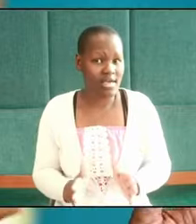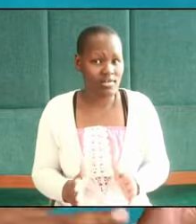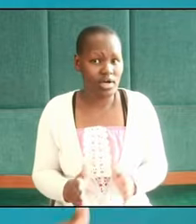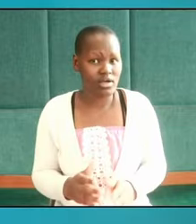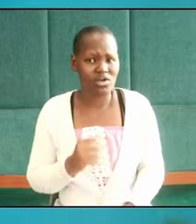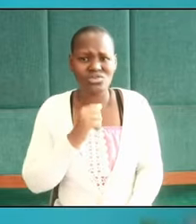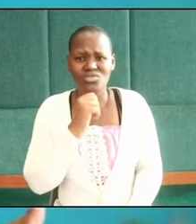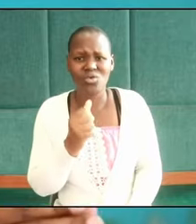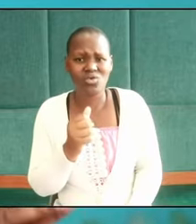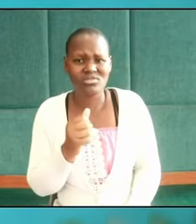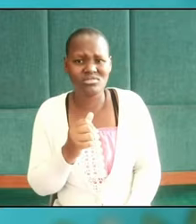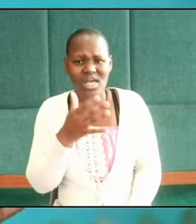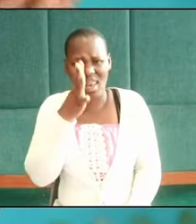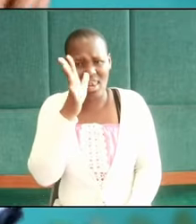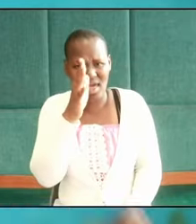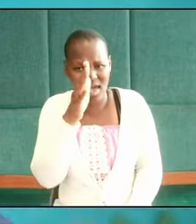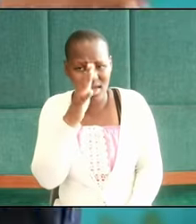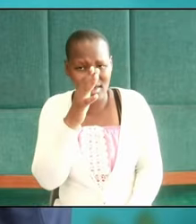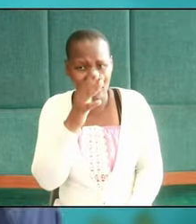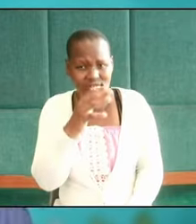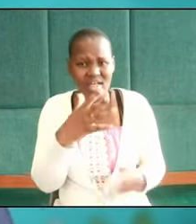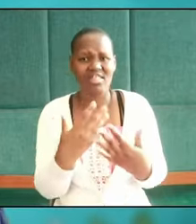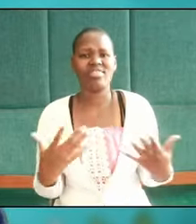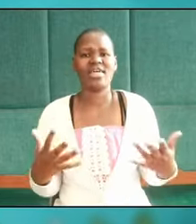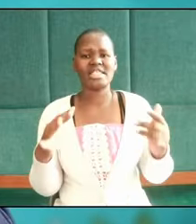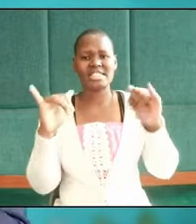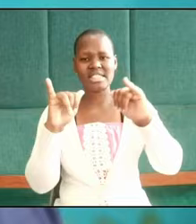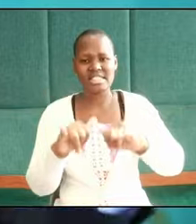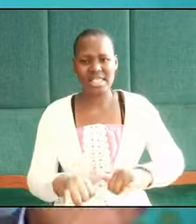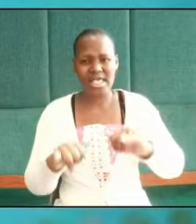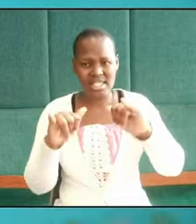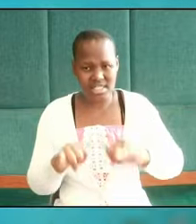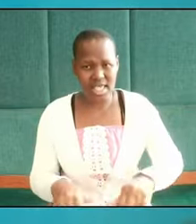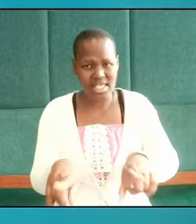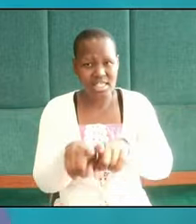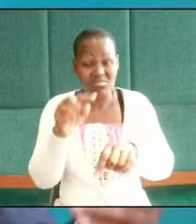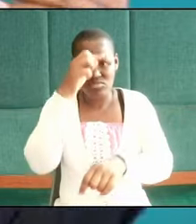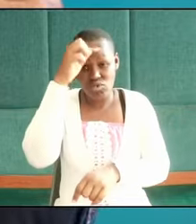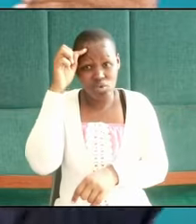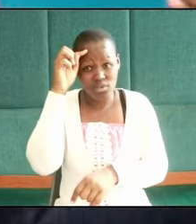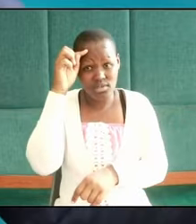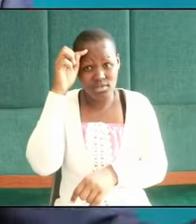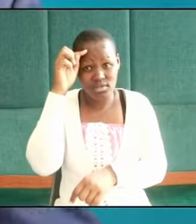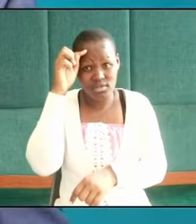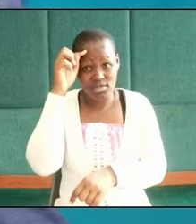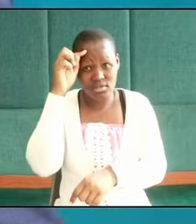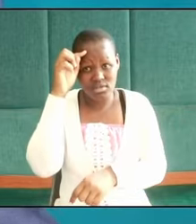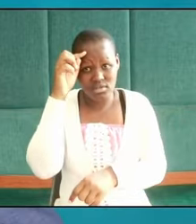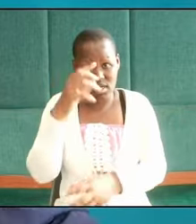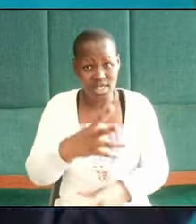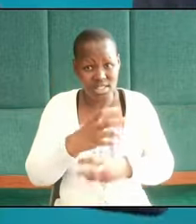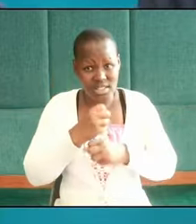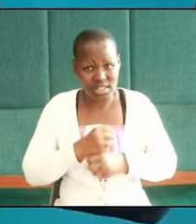not deceived that things will remain constant simply because I trust